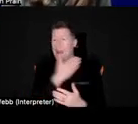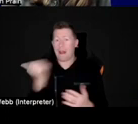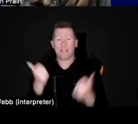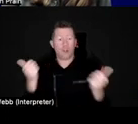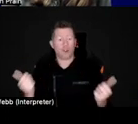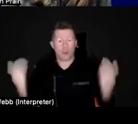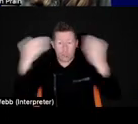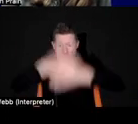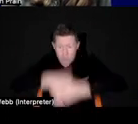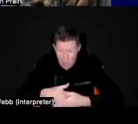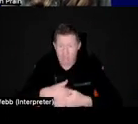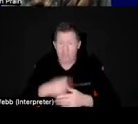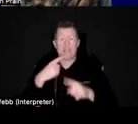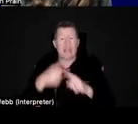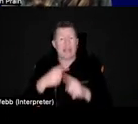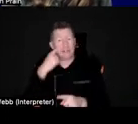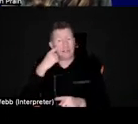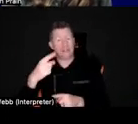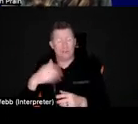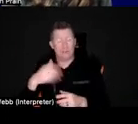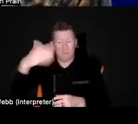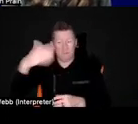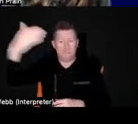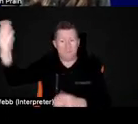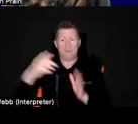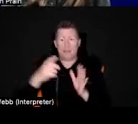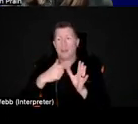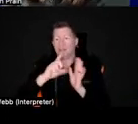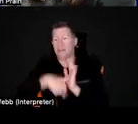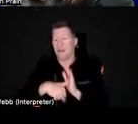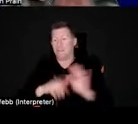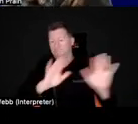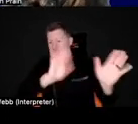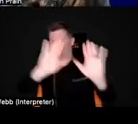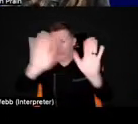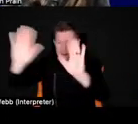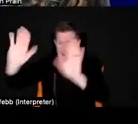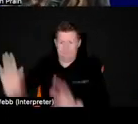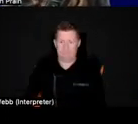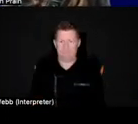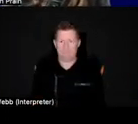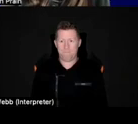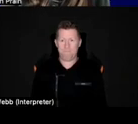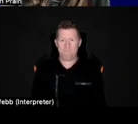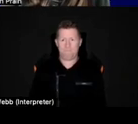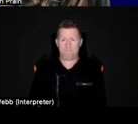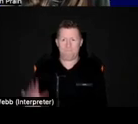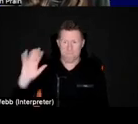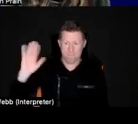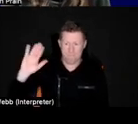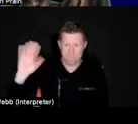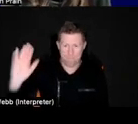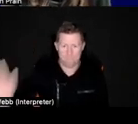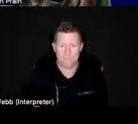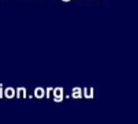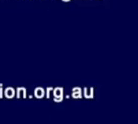good night, everybody. And we look forward to seeing you again soon. Thank you. Bye.